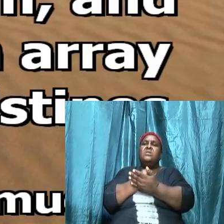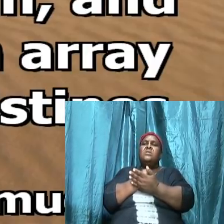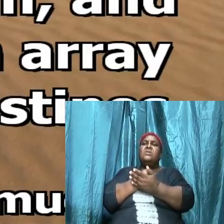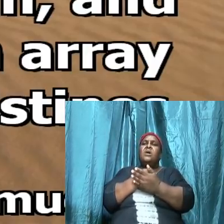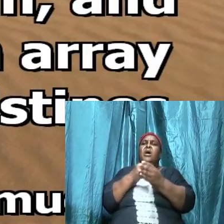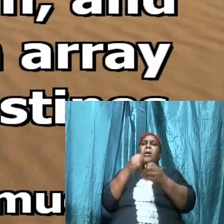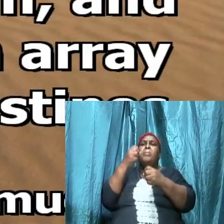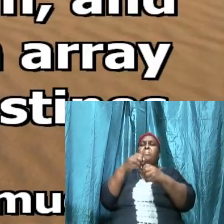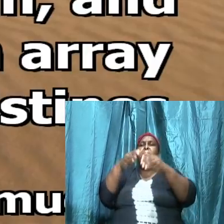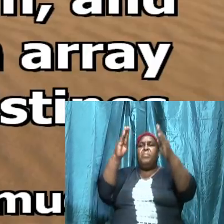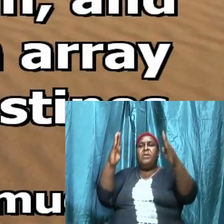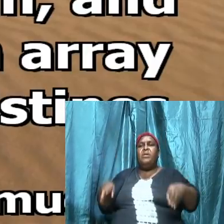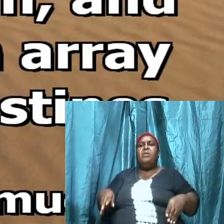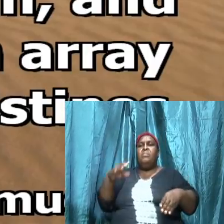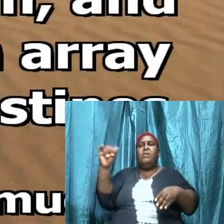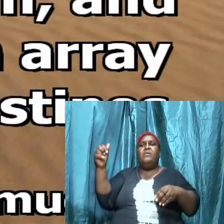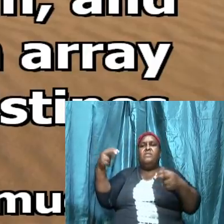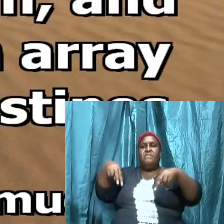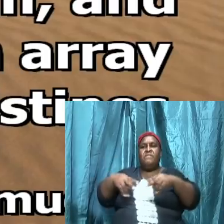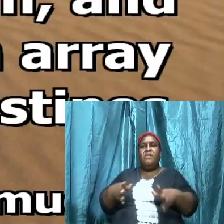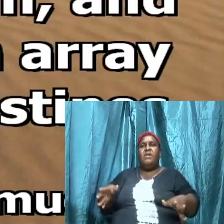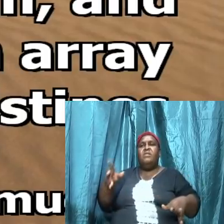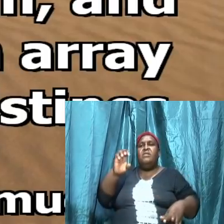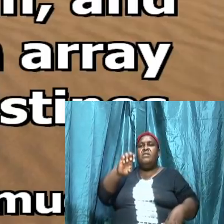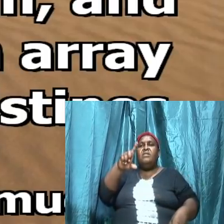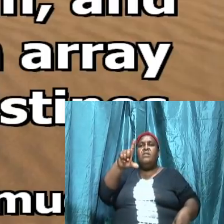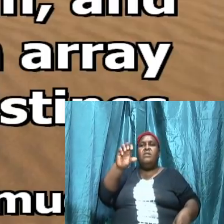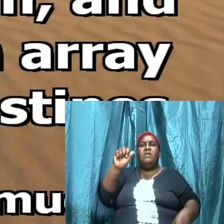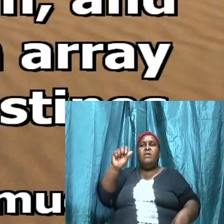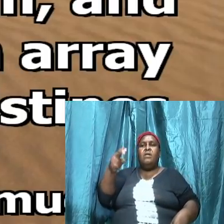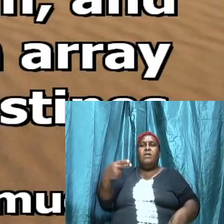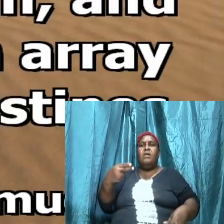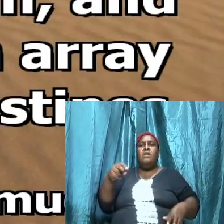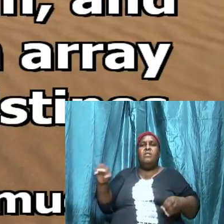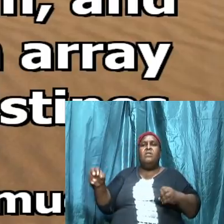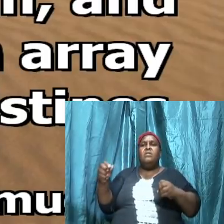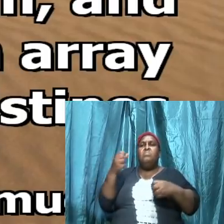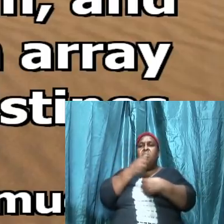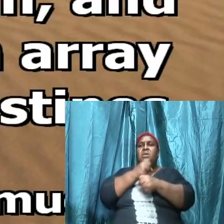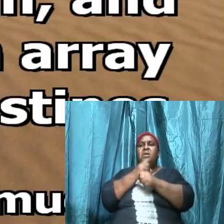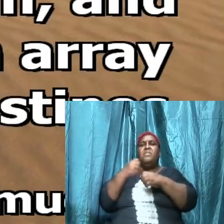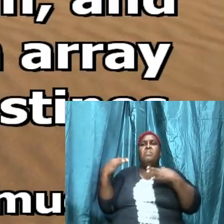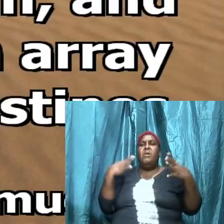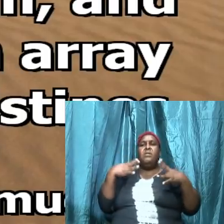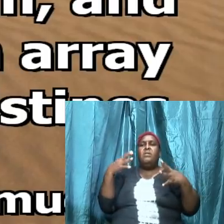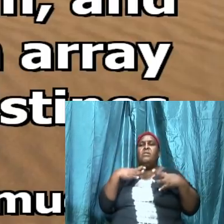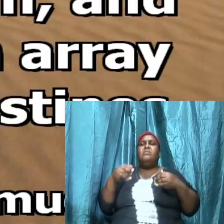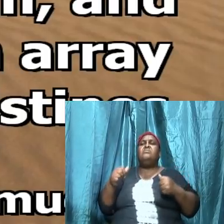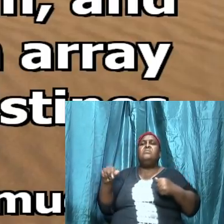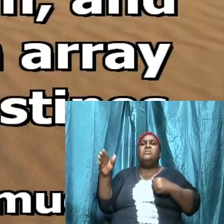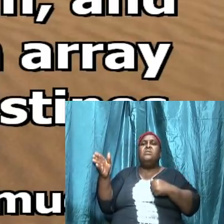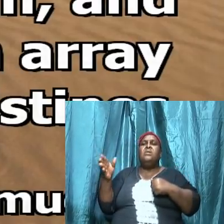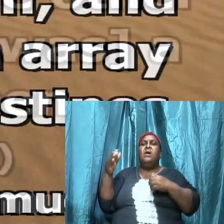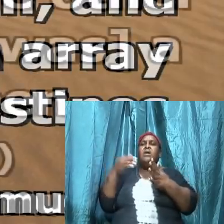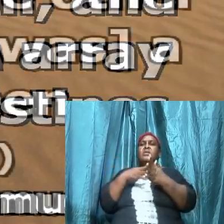by the valley of Elah and set the battling array against the Philistines